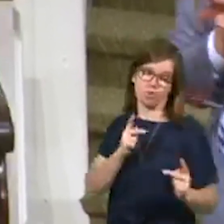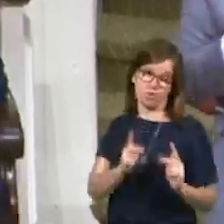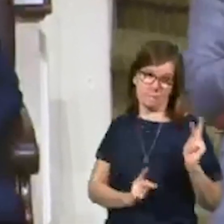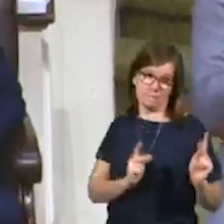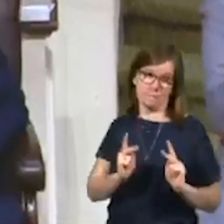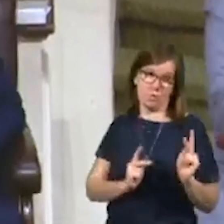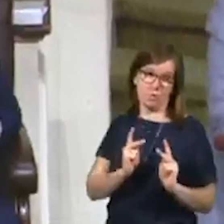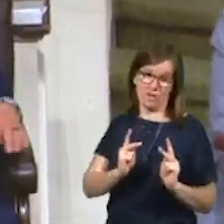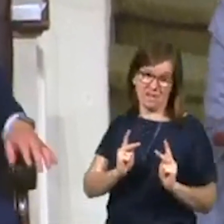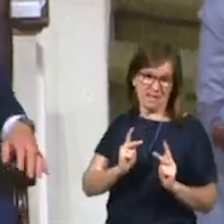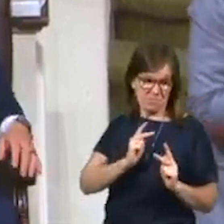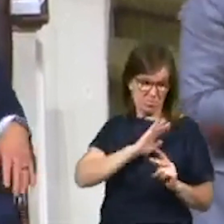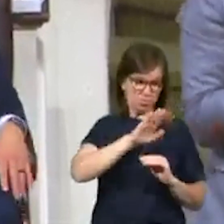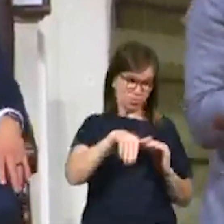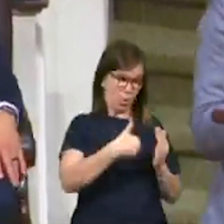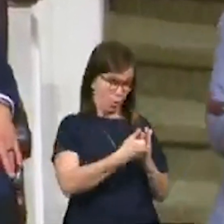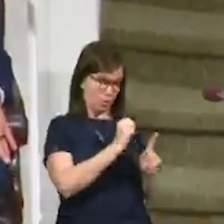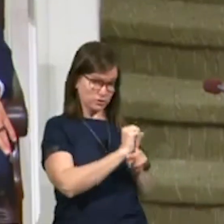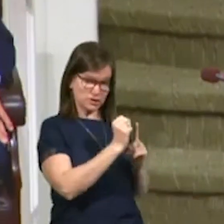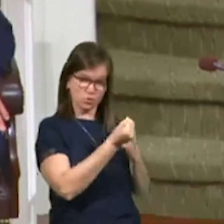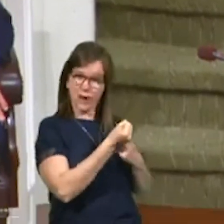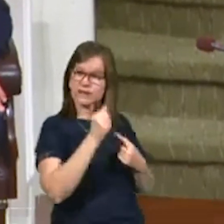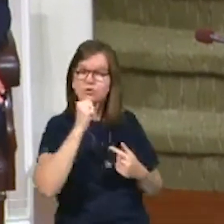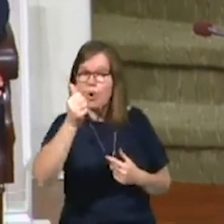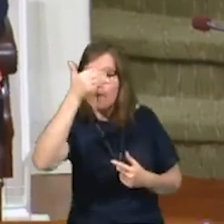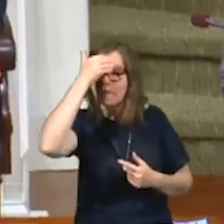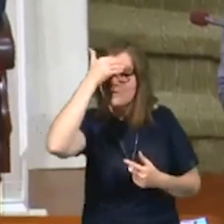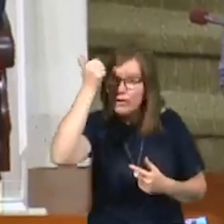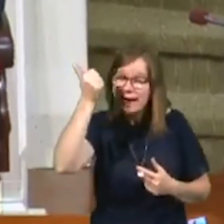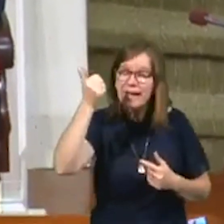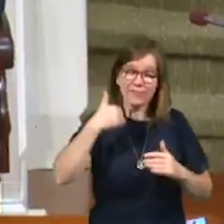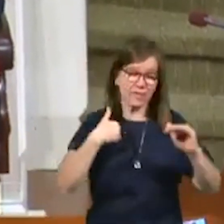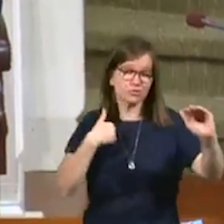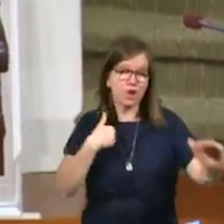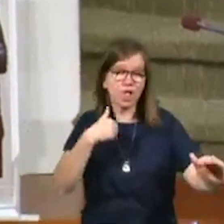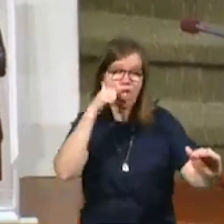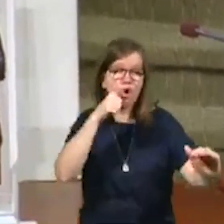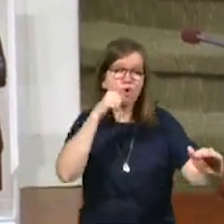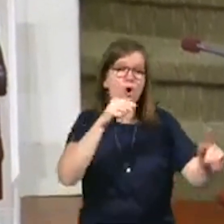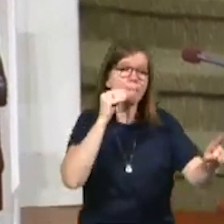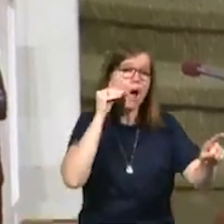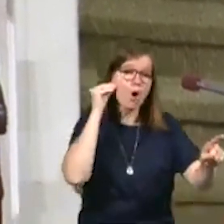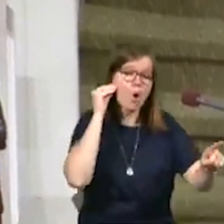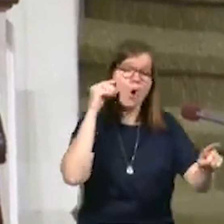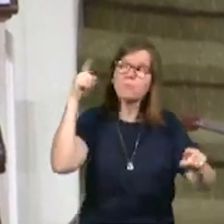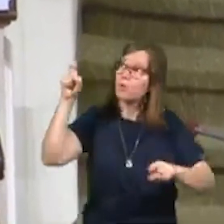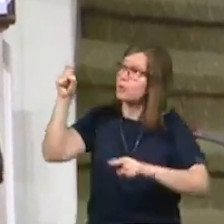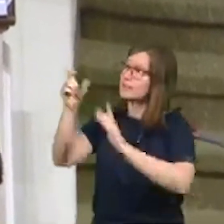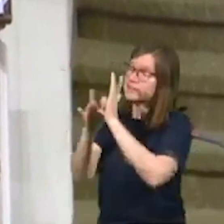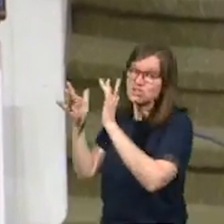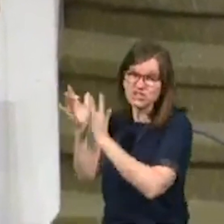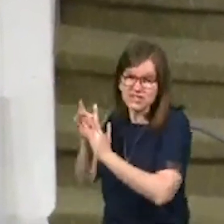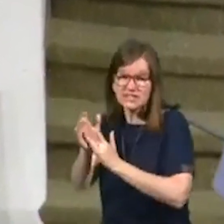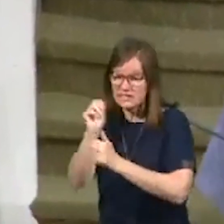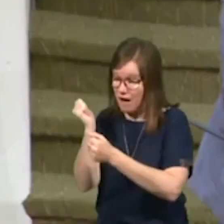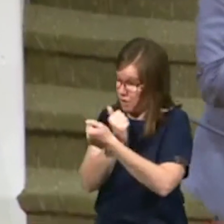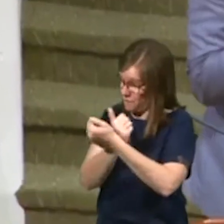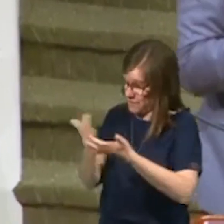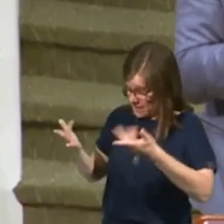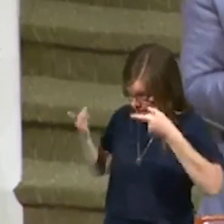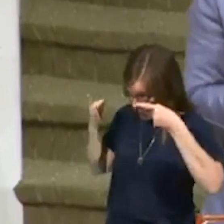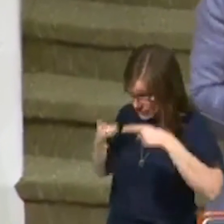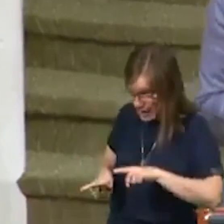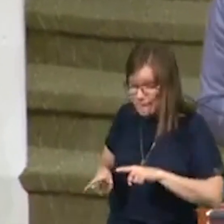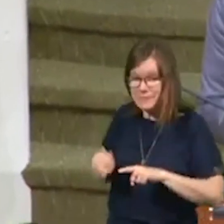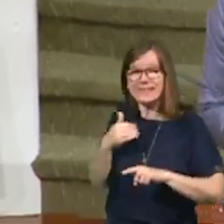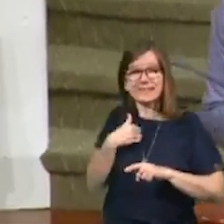this whole dramatic scene, let us not forget that there was a little girl back home who needed Jesus and all that was going on.